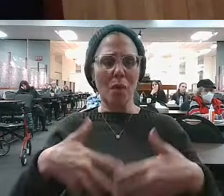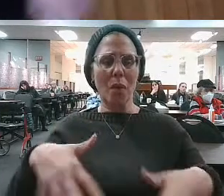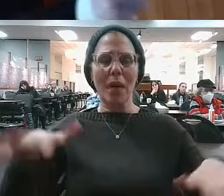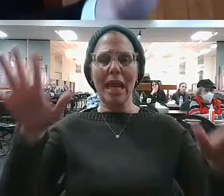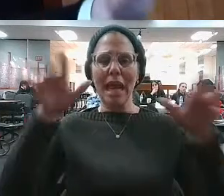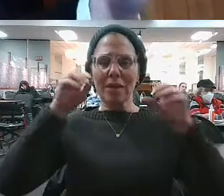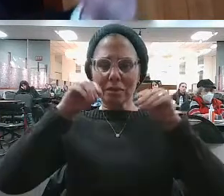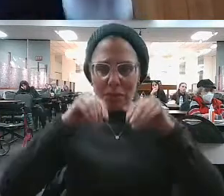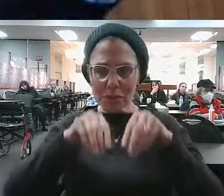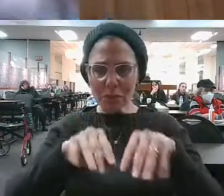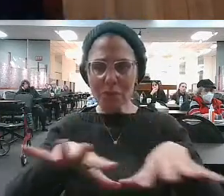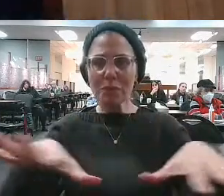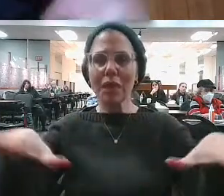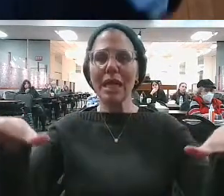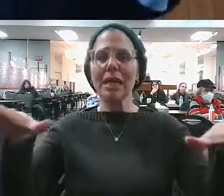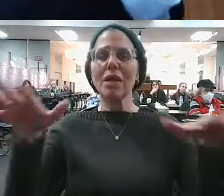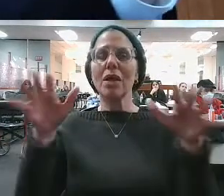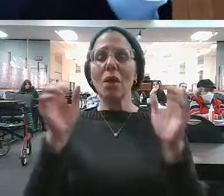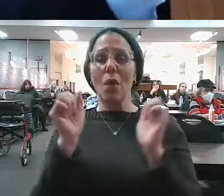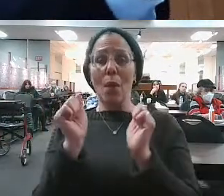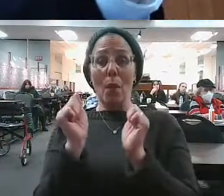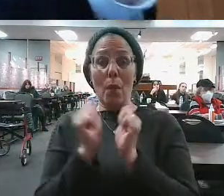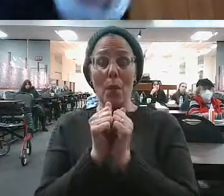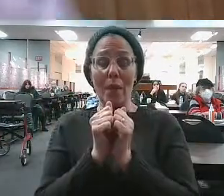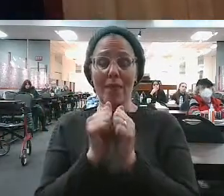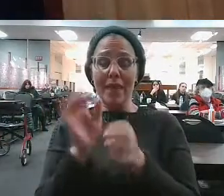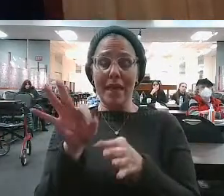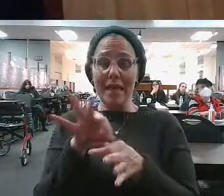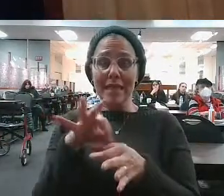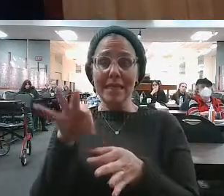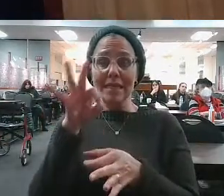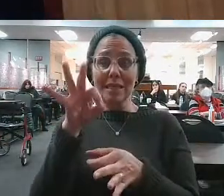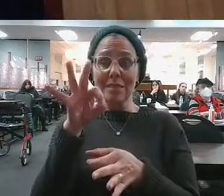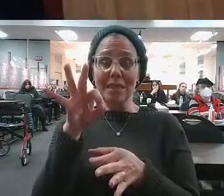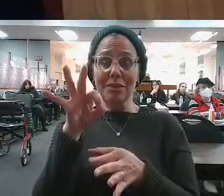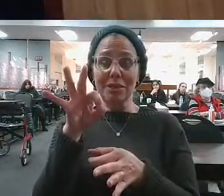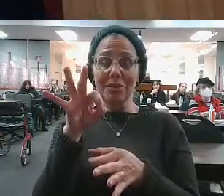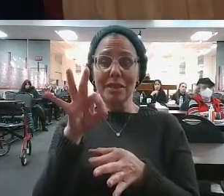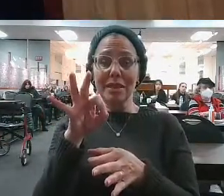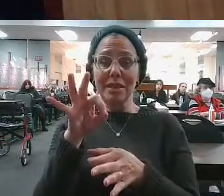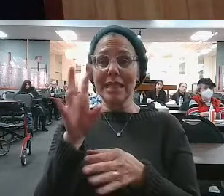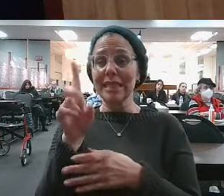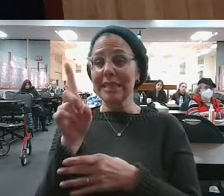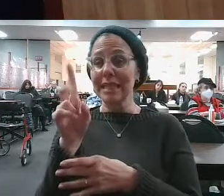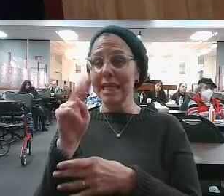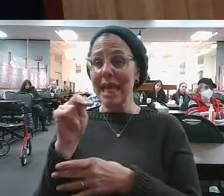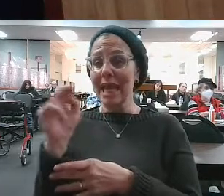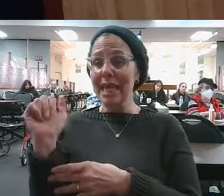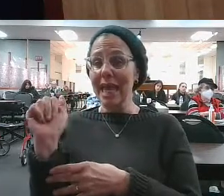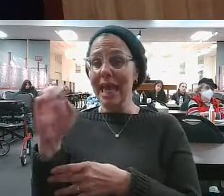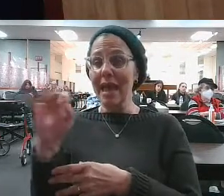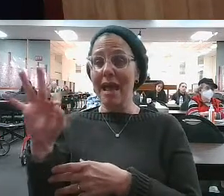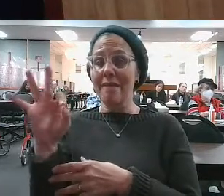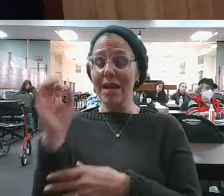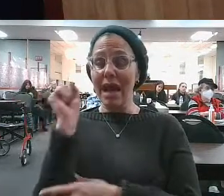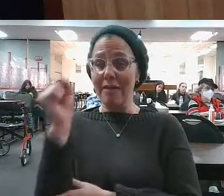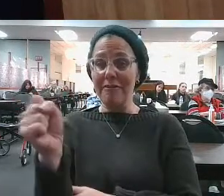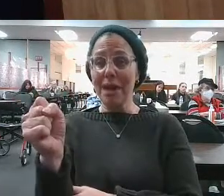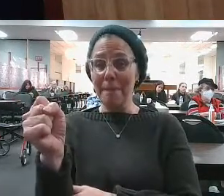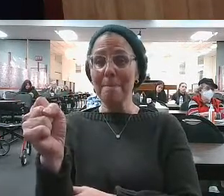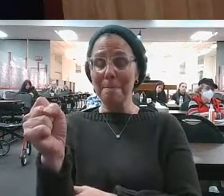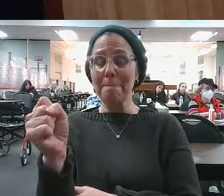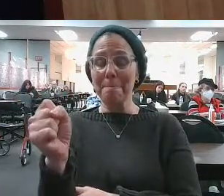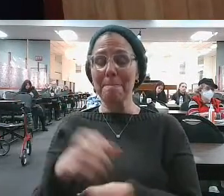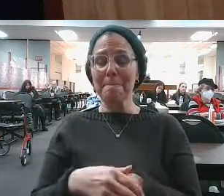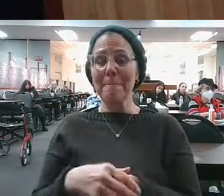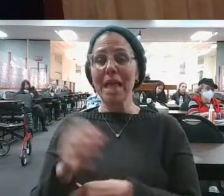happened, they went out. But what they went out with is the spiritual legacy and the spiritual inheritance of their father. You see, the greatness of